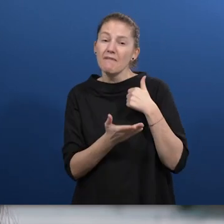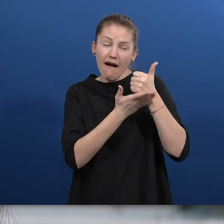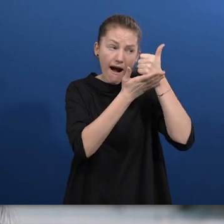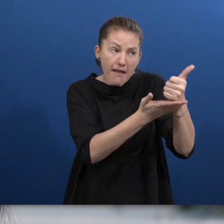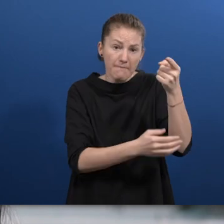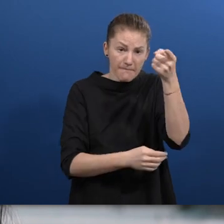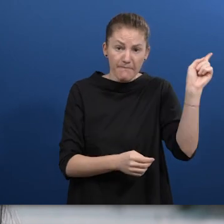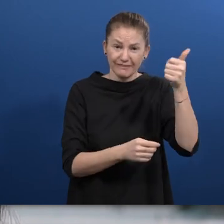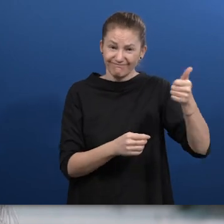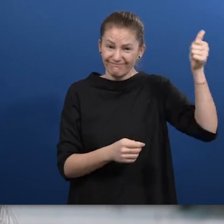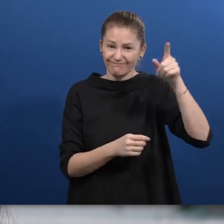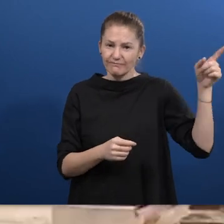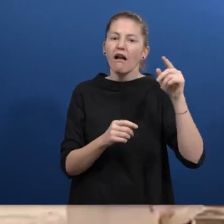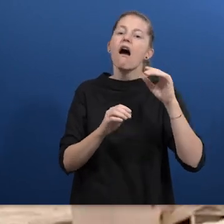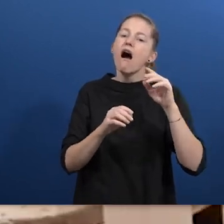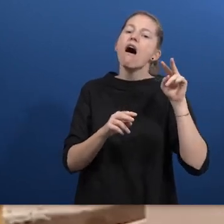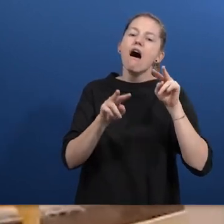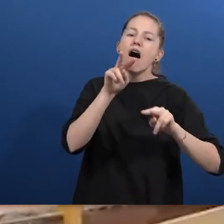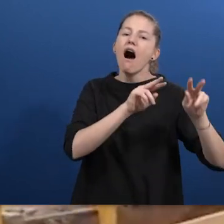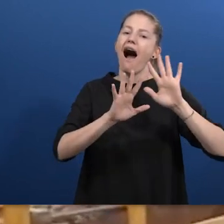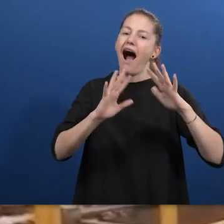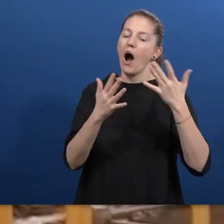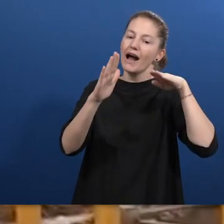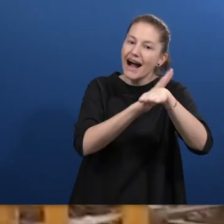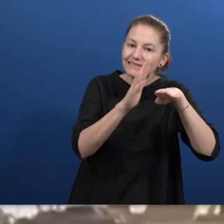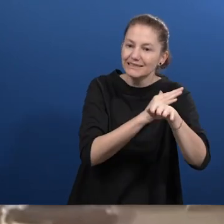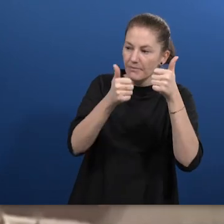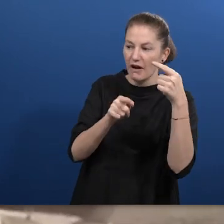do this process in the most efficient and productive way.